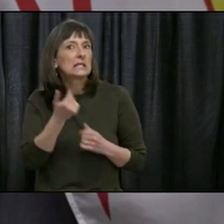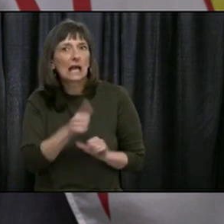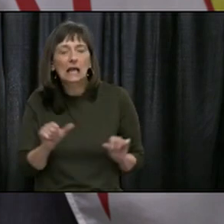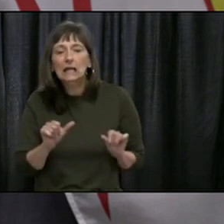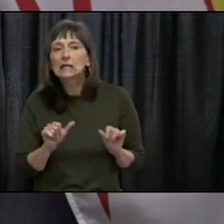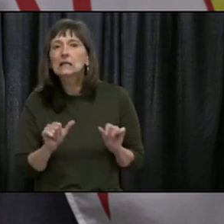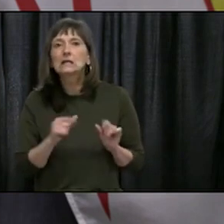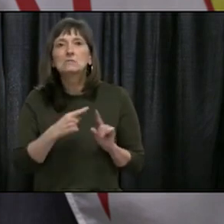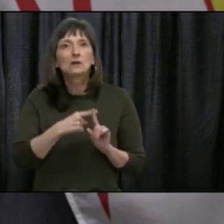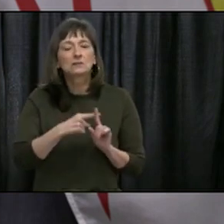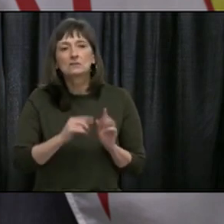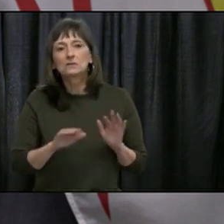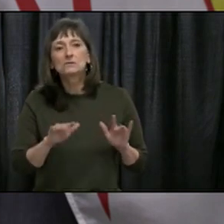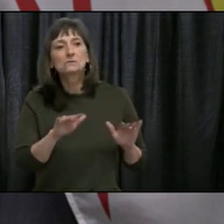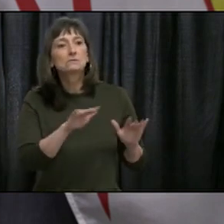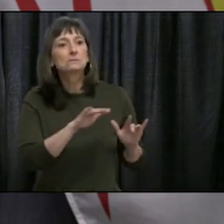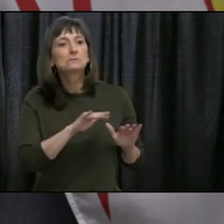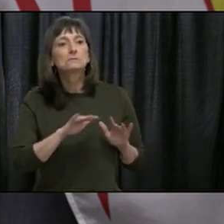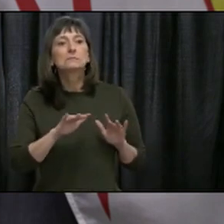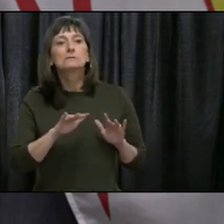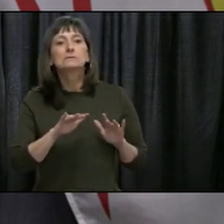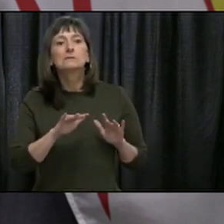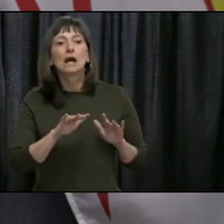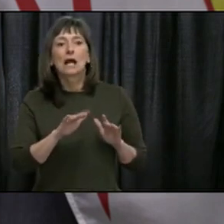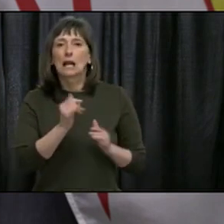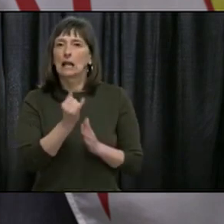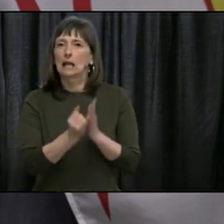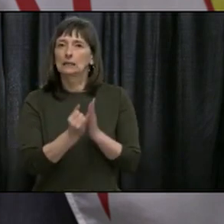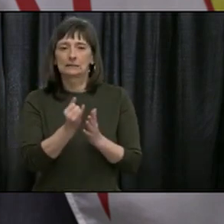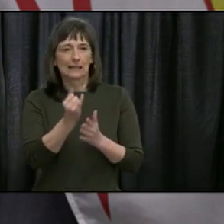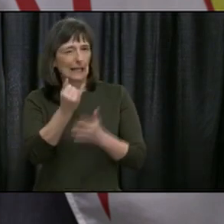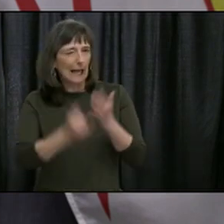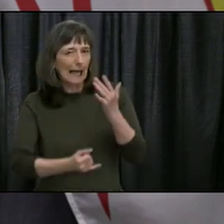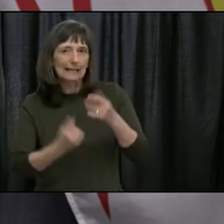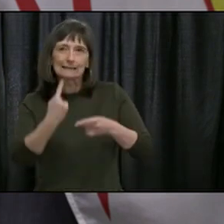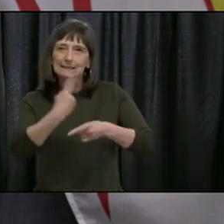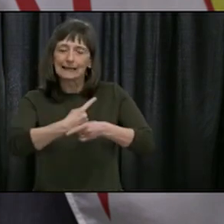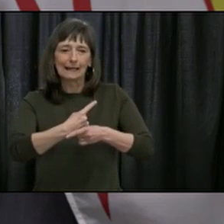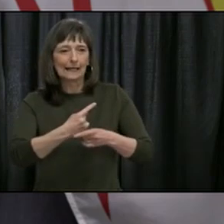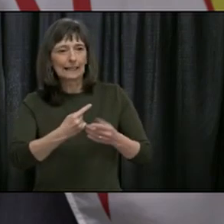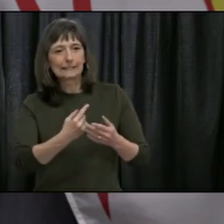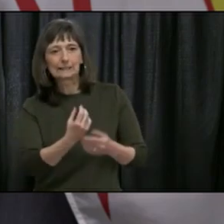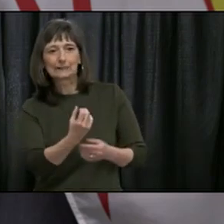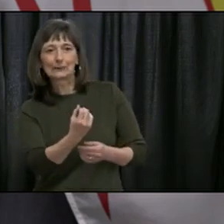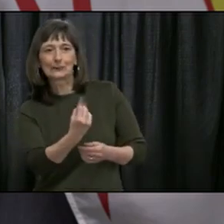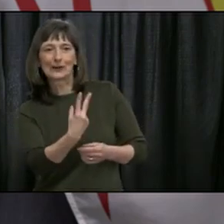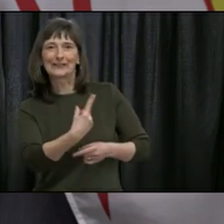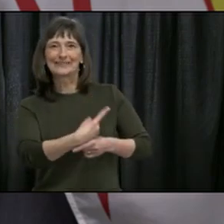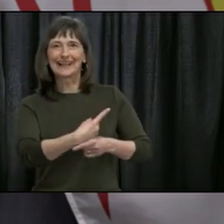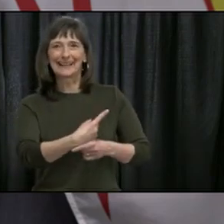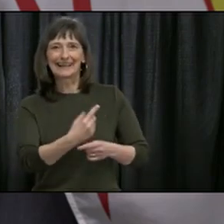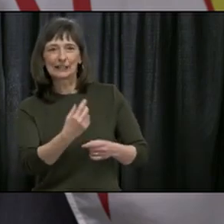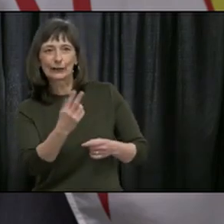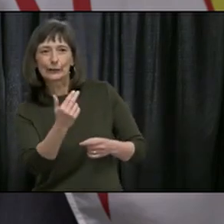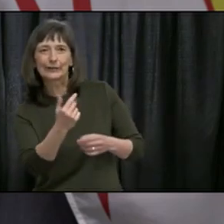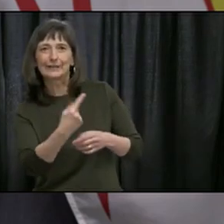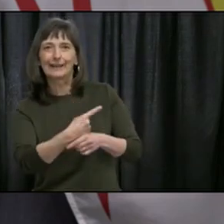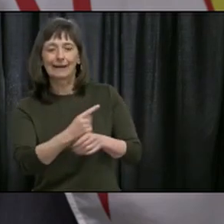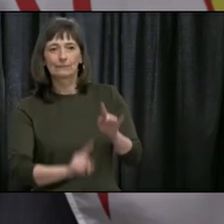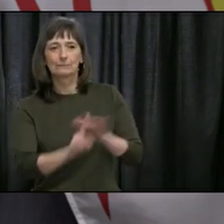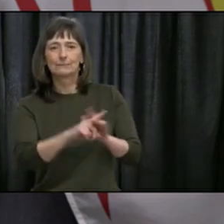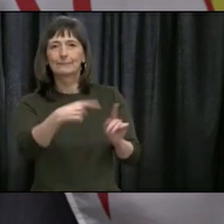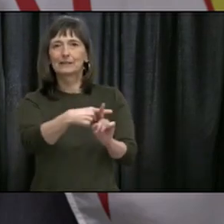in the province. And so we're being, we're acting out of an abundance of caution to look at